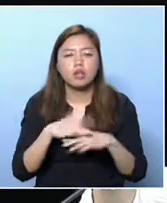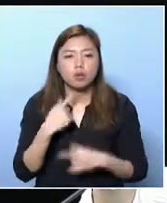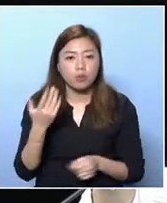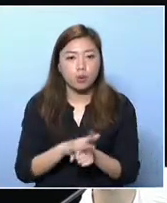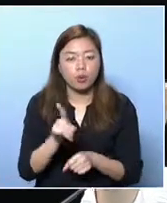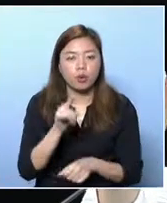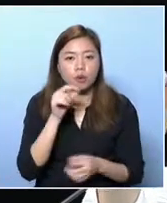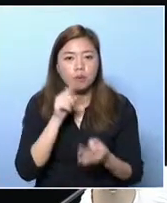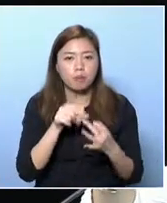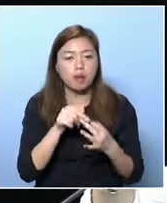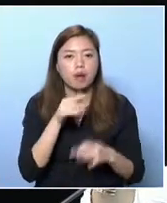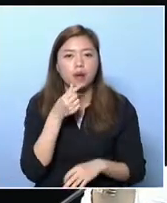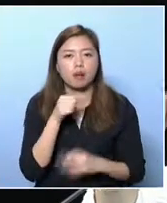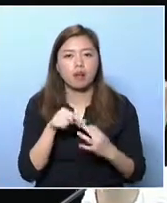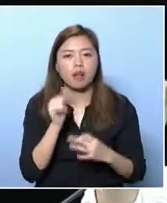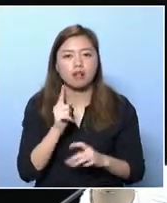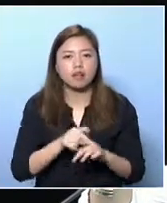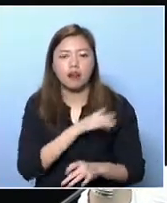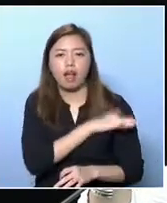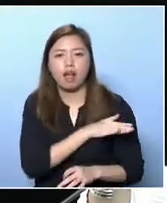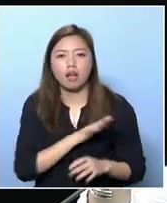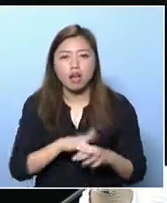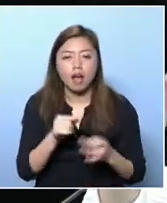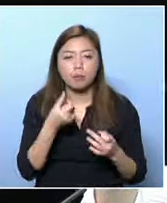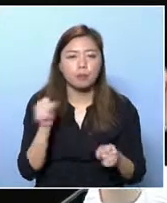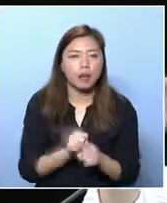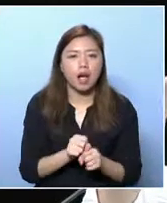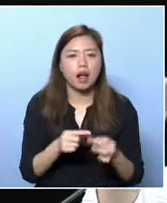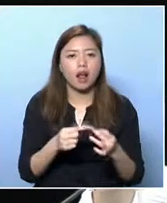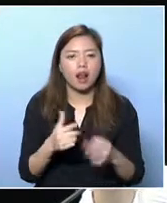So they are putting up excuses. I know.